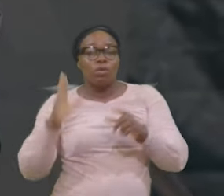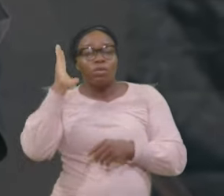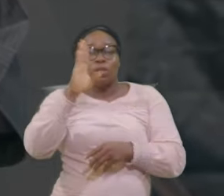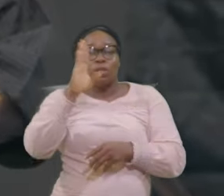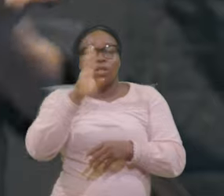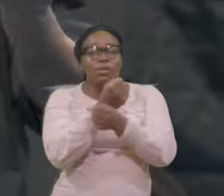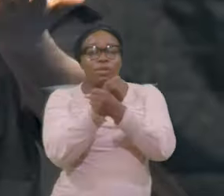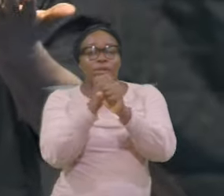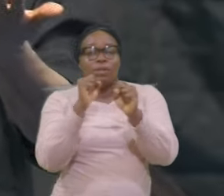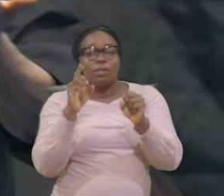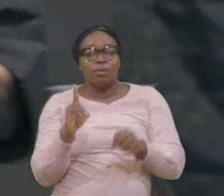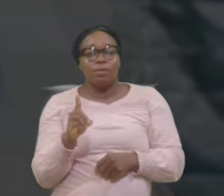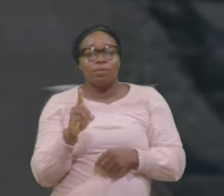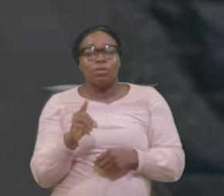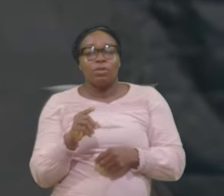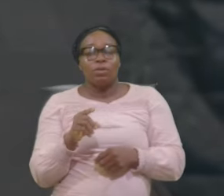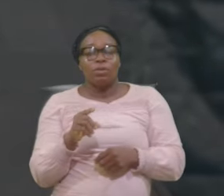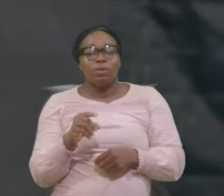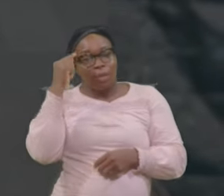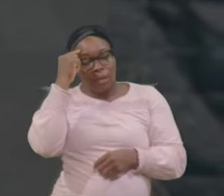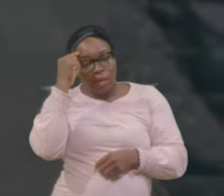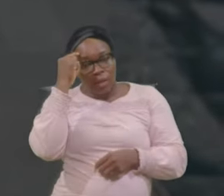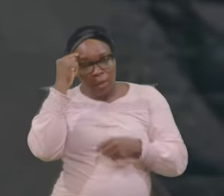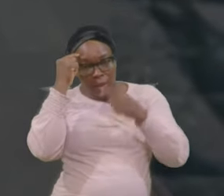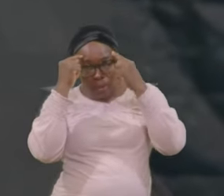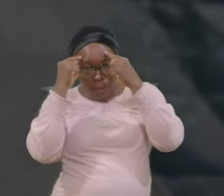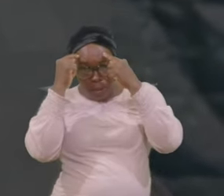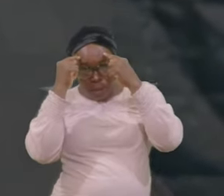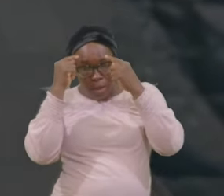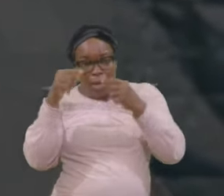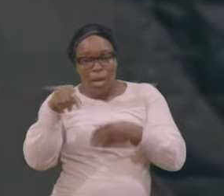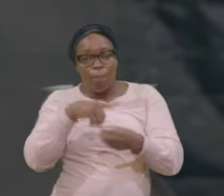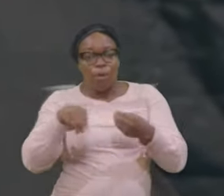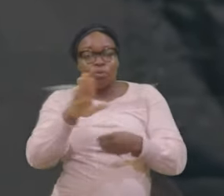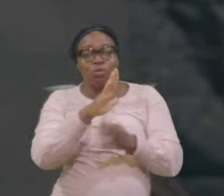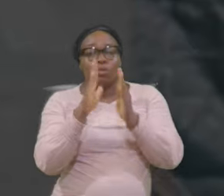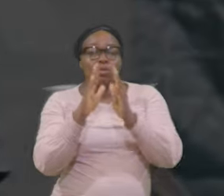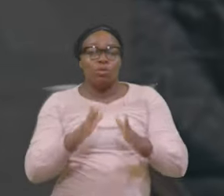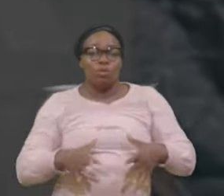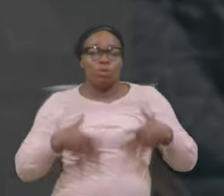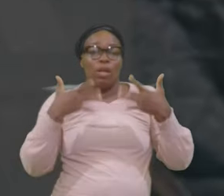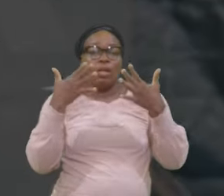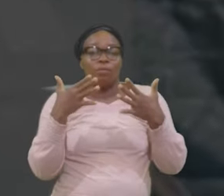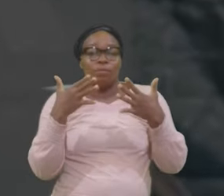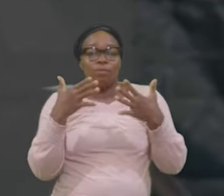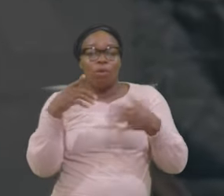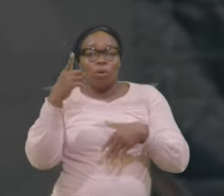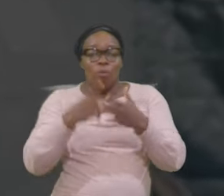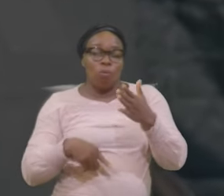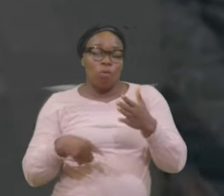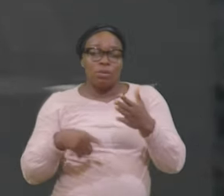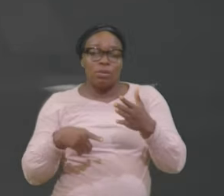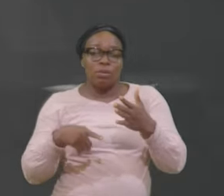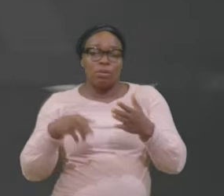saved Think about Your life What the Restlessness And the Recklessness Has brought You